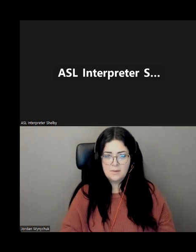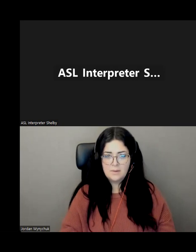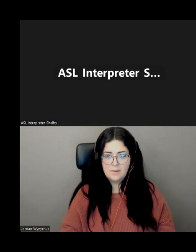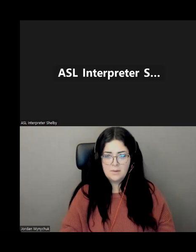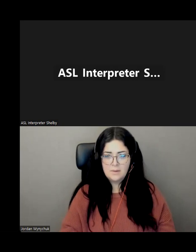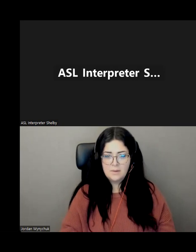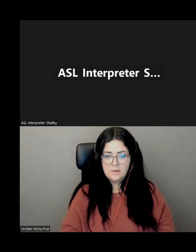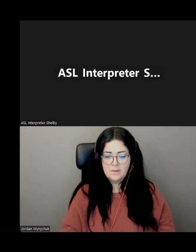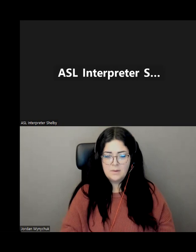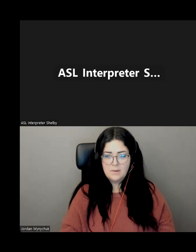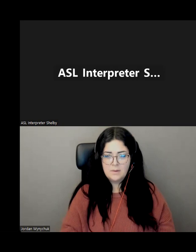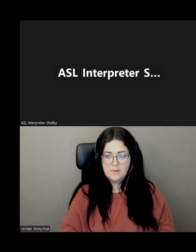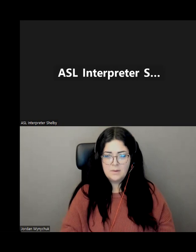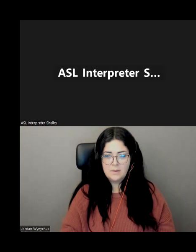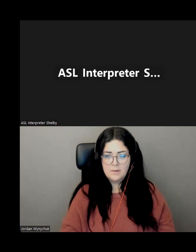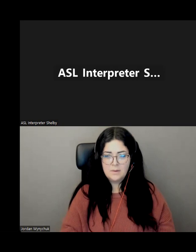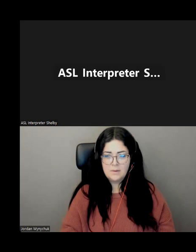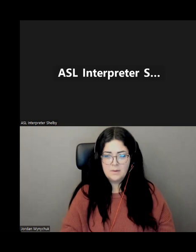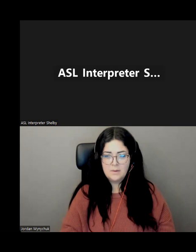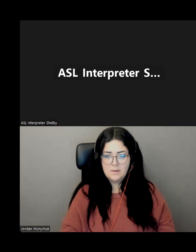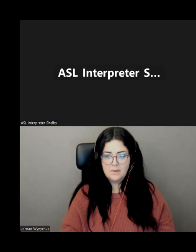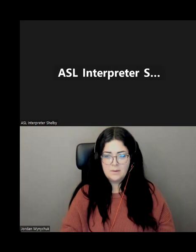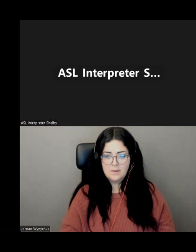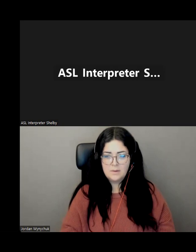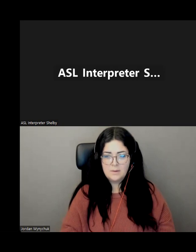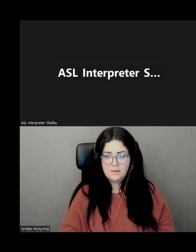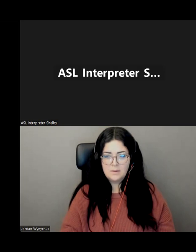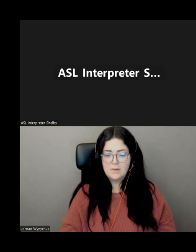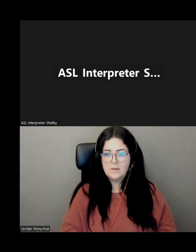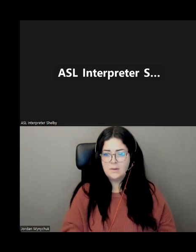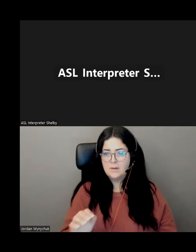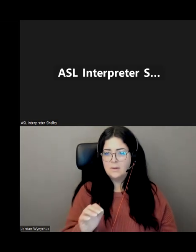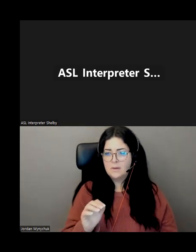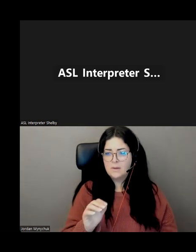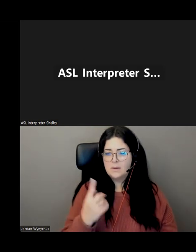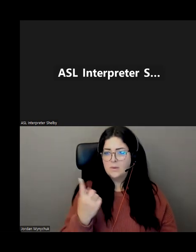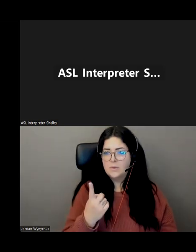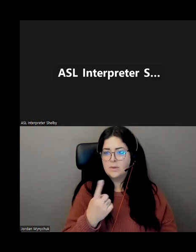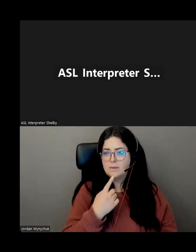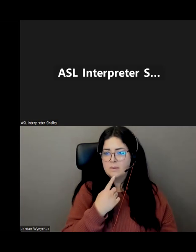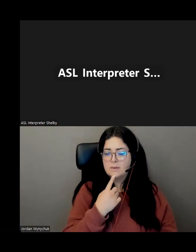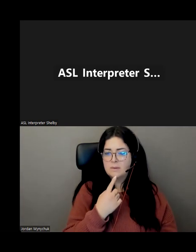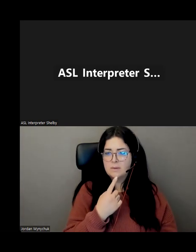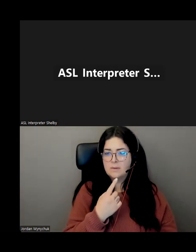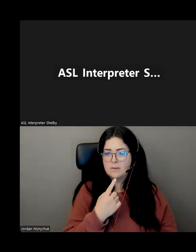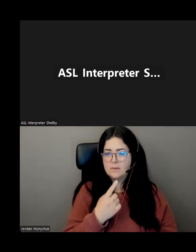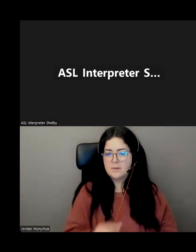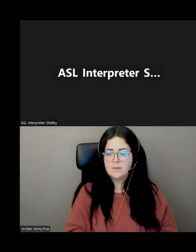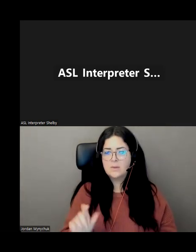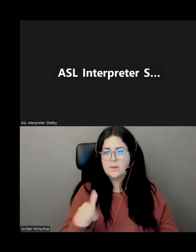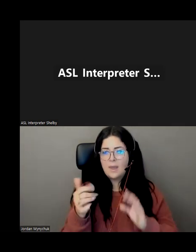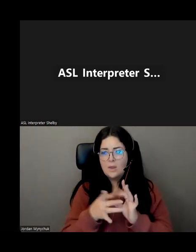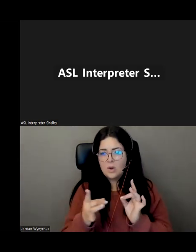there's just another comment from you monday i don't know if i'm saying that right i'm sorry but she just want to let